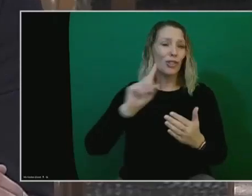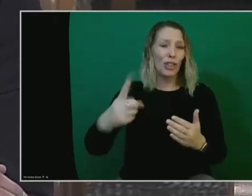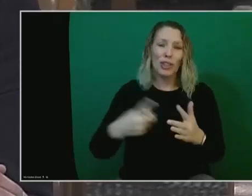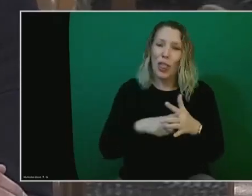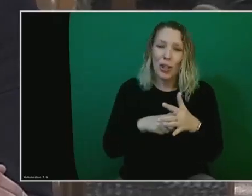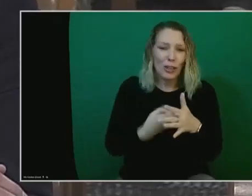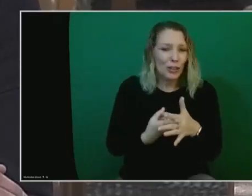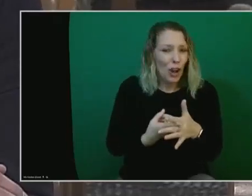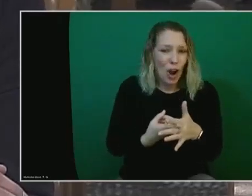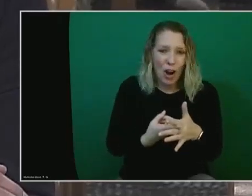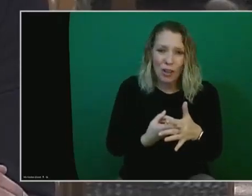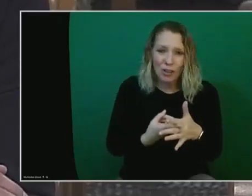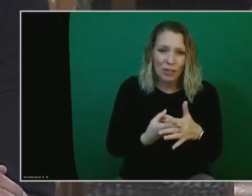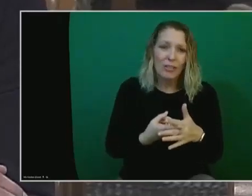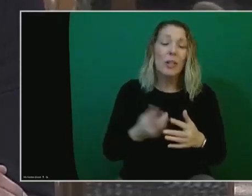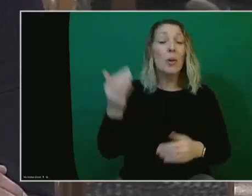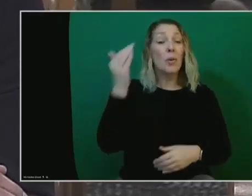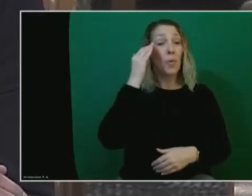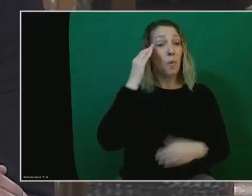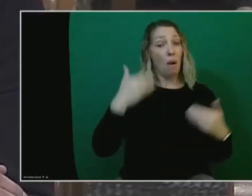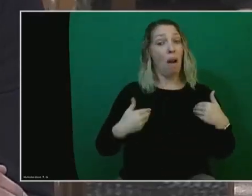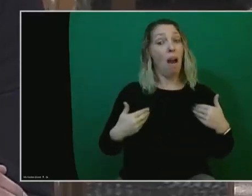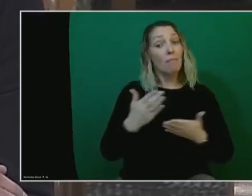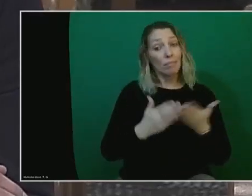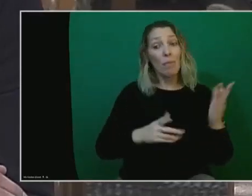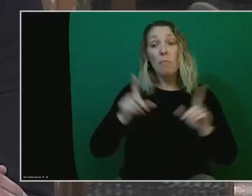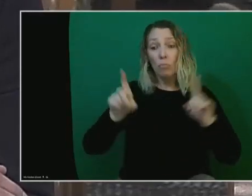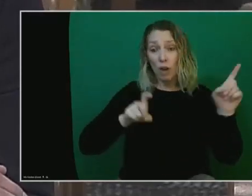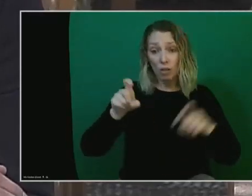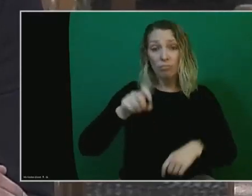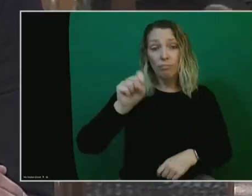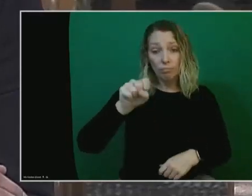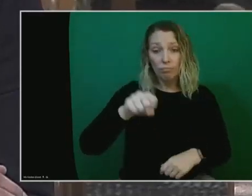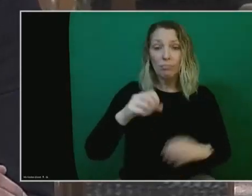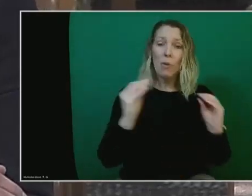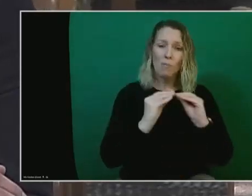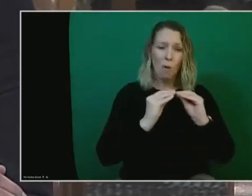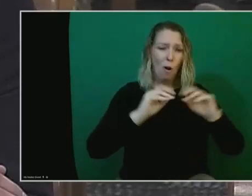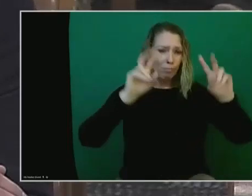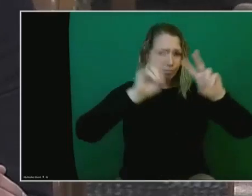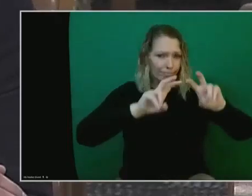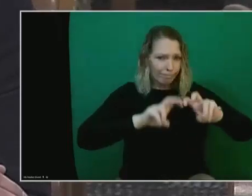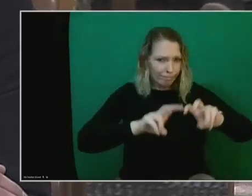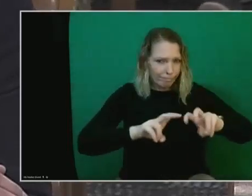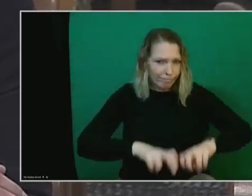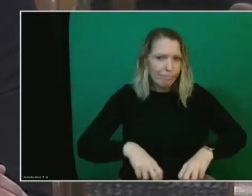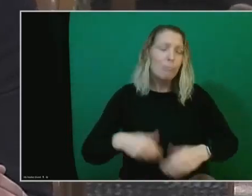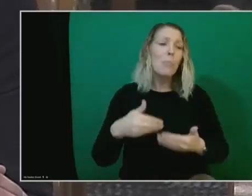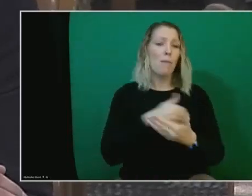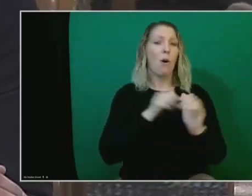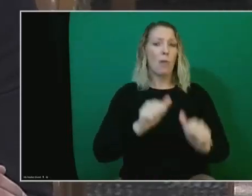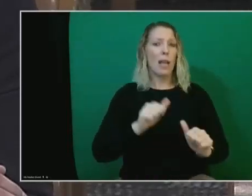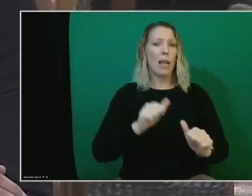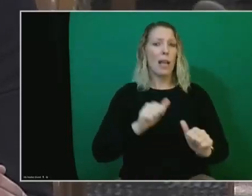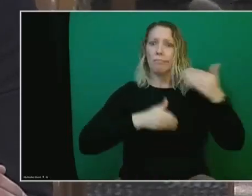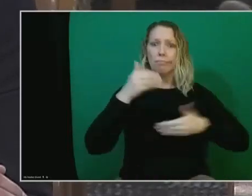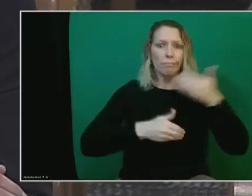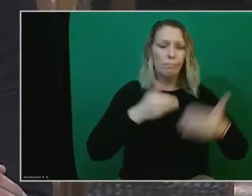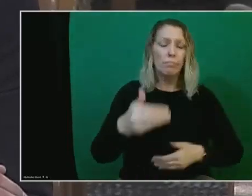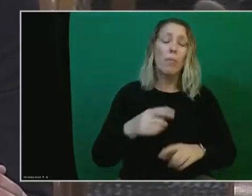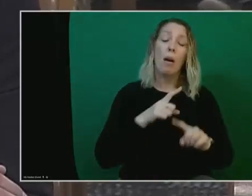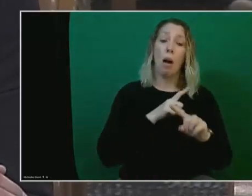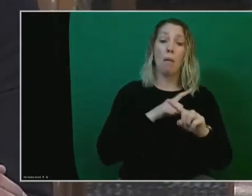You'll note that there are some existing questions where further analysis is needed before we can even take action. But the fundamental